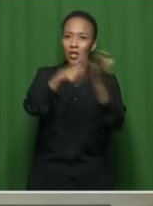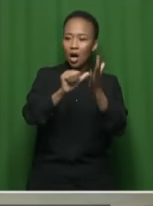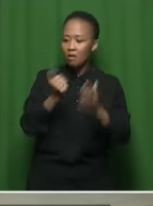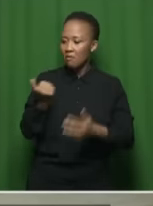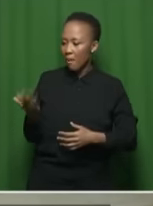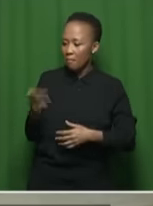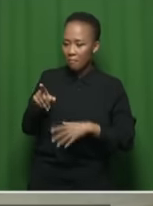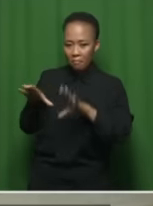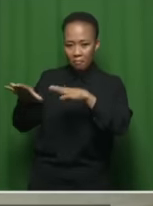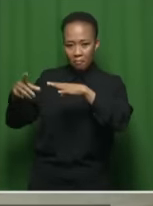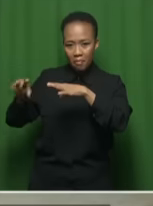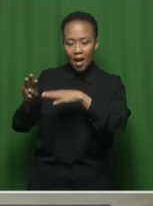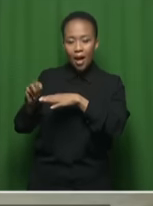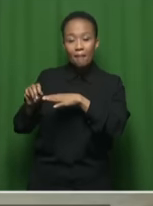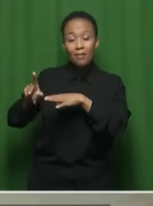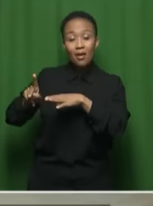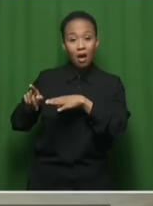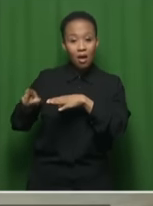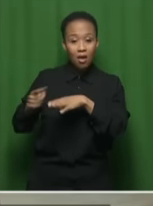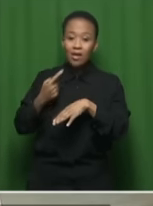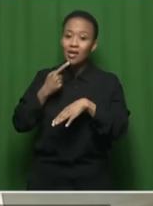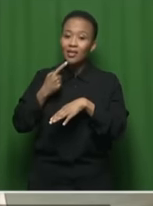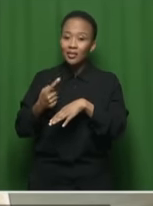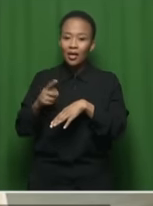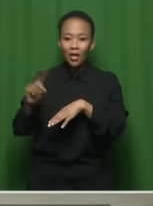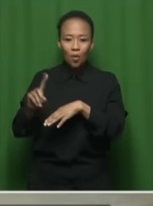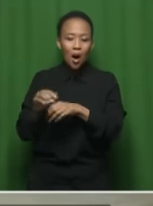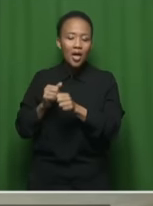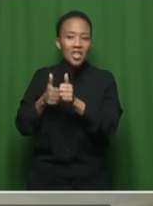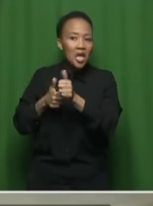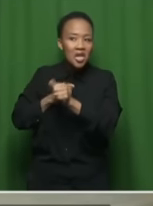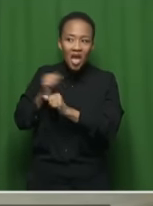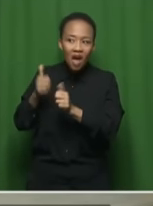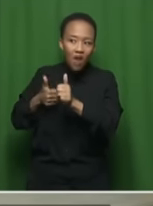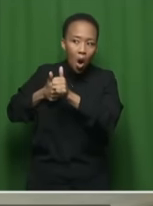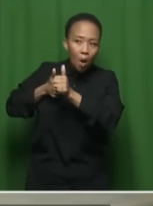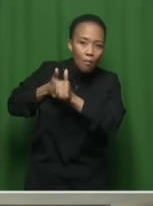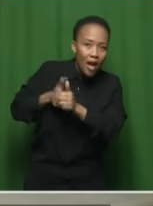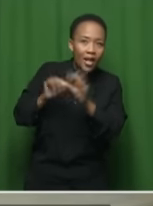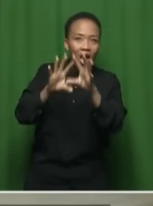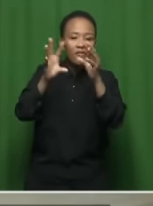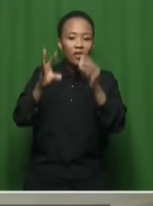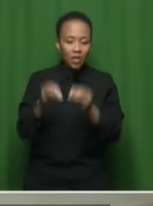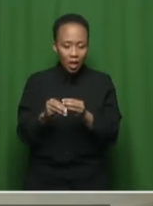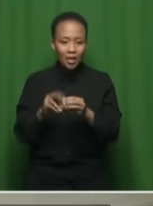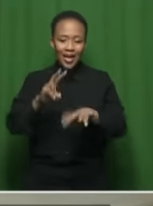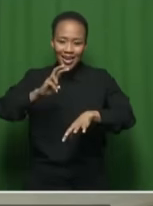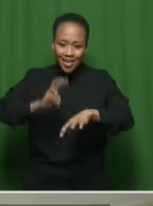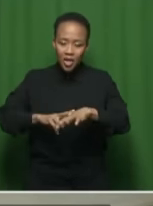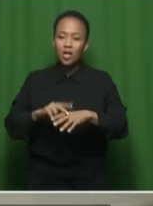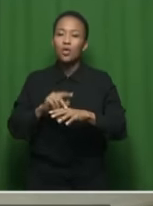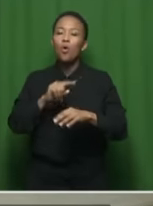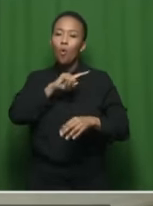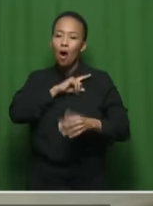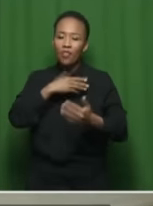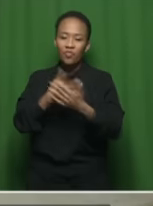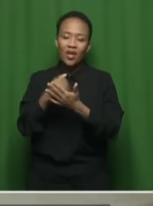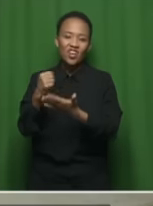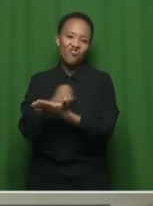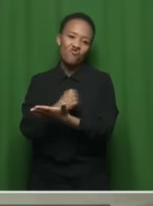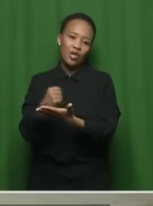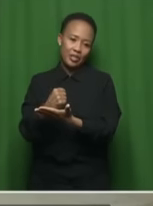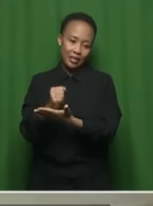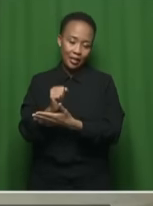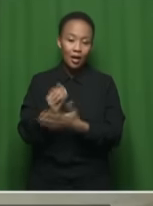its application, saying that the Deeds Foundation had not been in compliance with what they needed in order to register the party, then instructing them to do so.